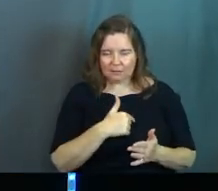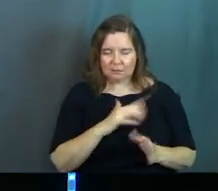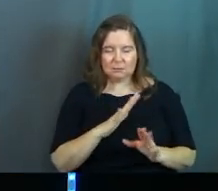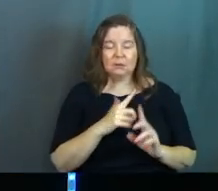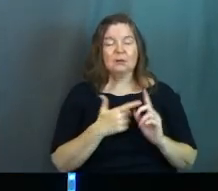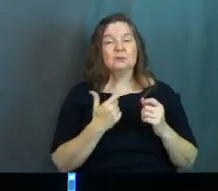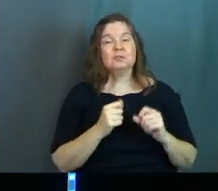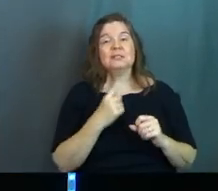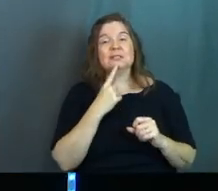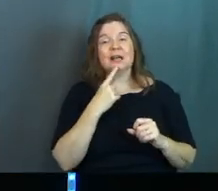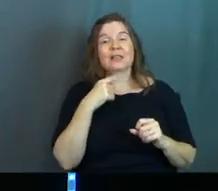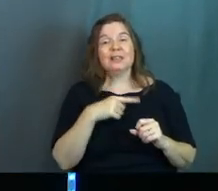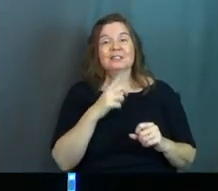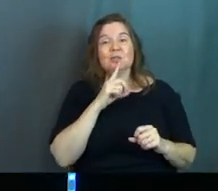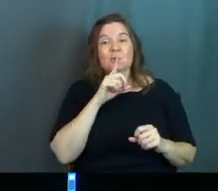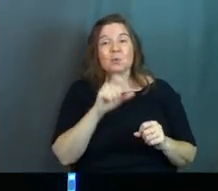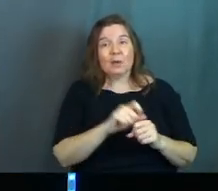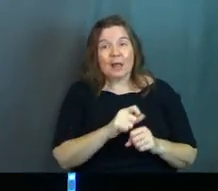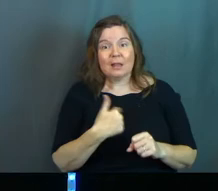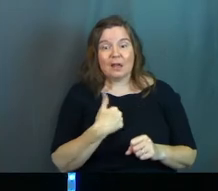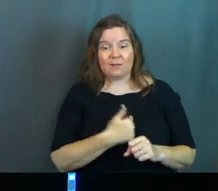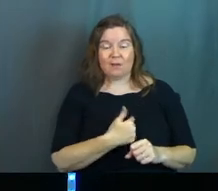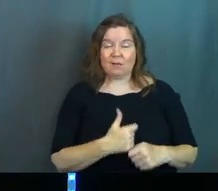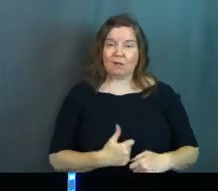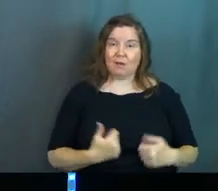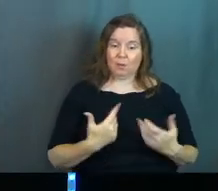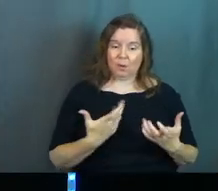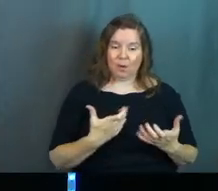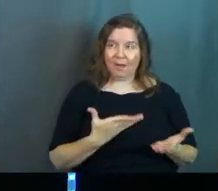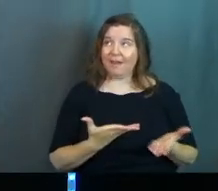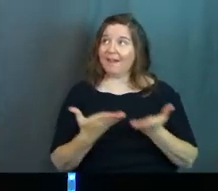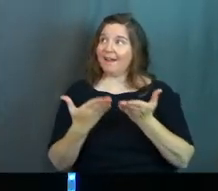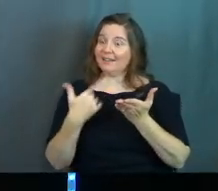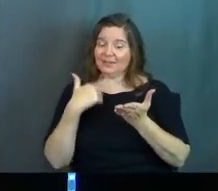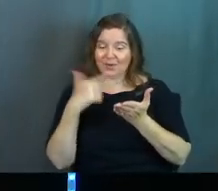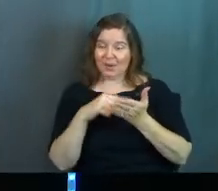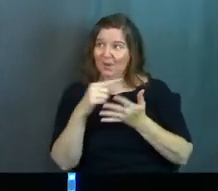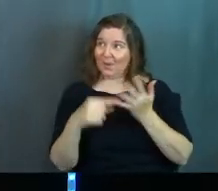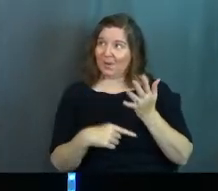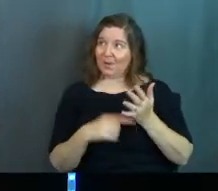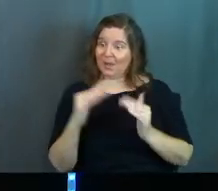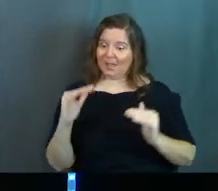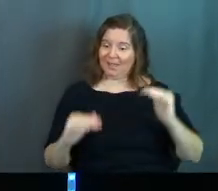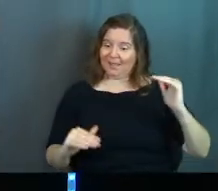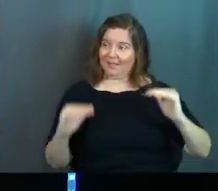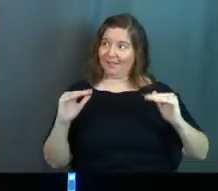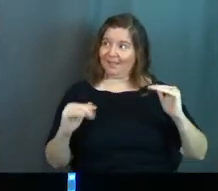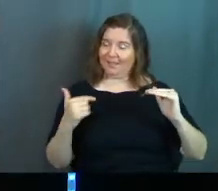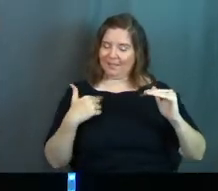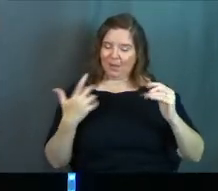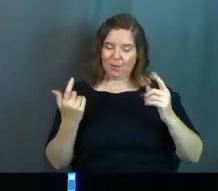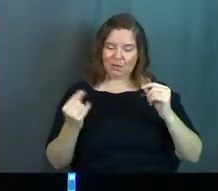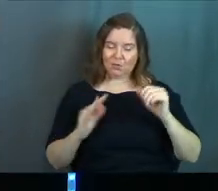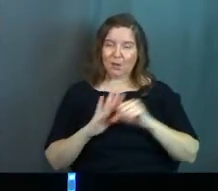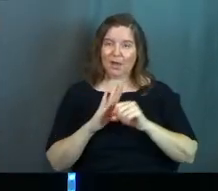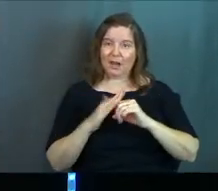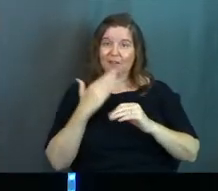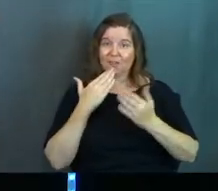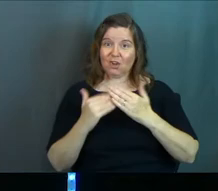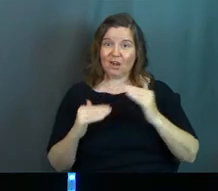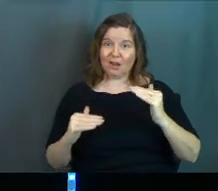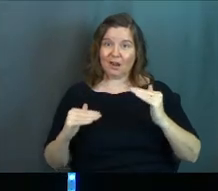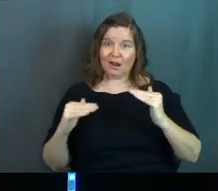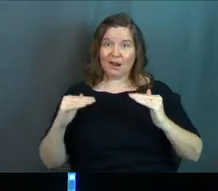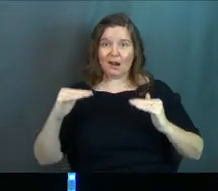I'm just saying this is the reality. We would like to come to God and say, hey, you know those justice scales in heaven? I want to do enough good